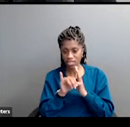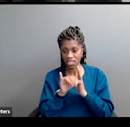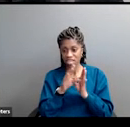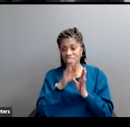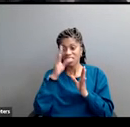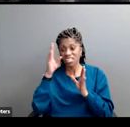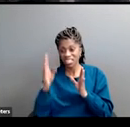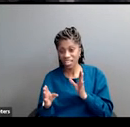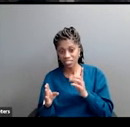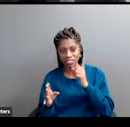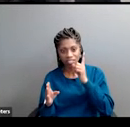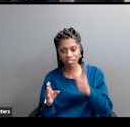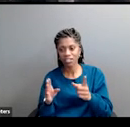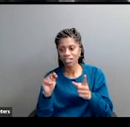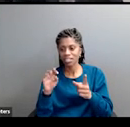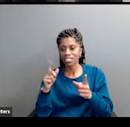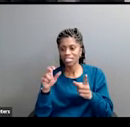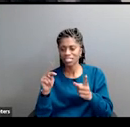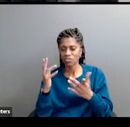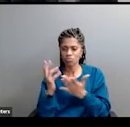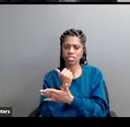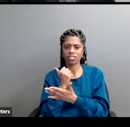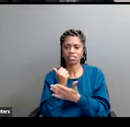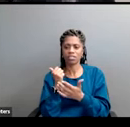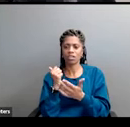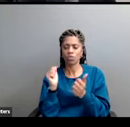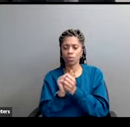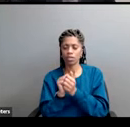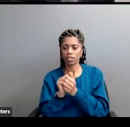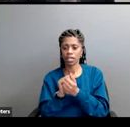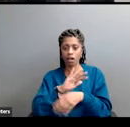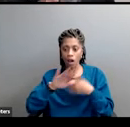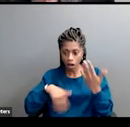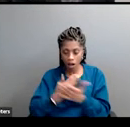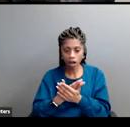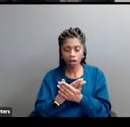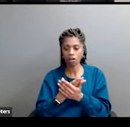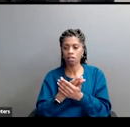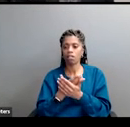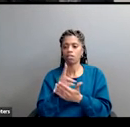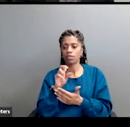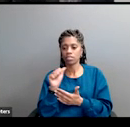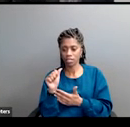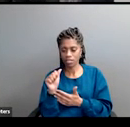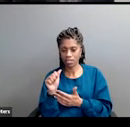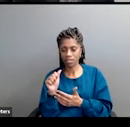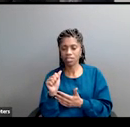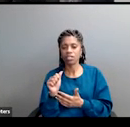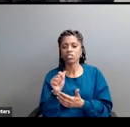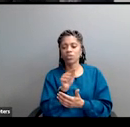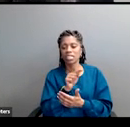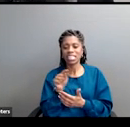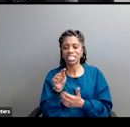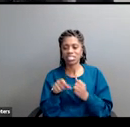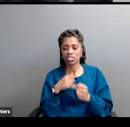And this is the moment, this transition, these eight years have really reset the trajectory of American